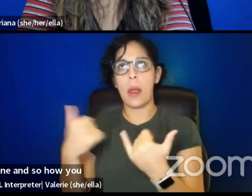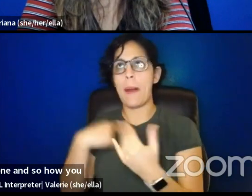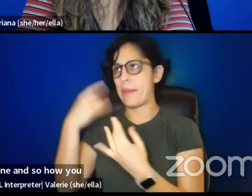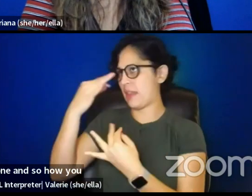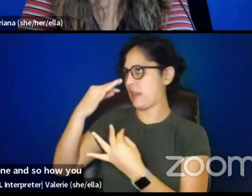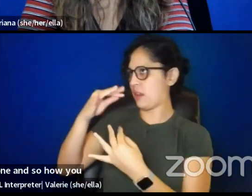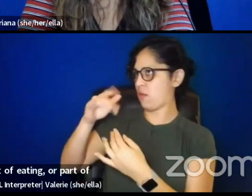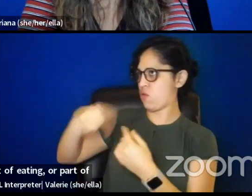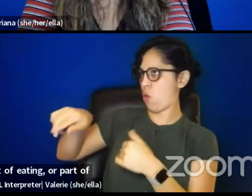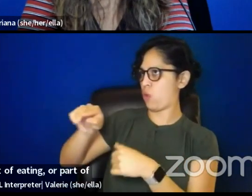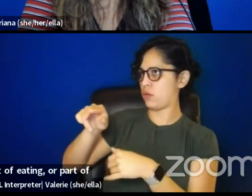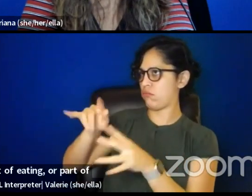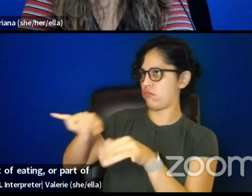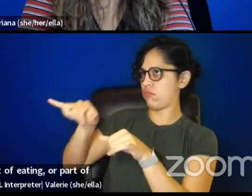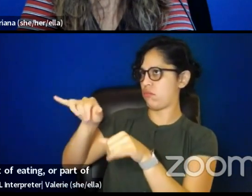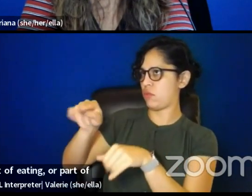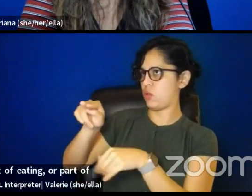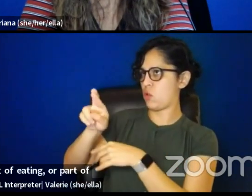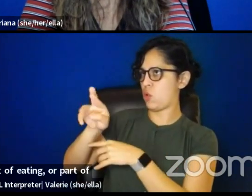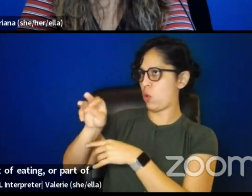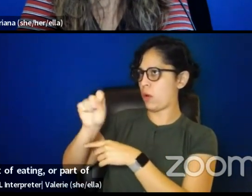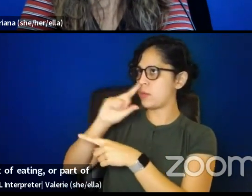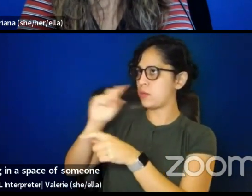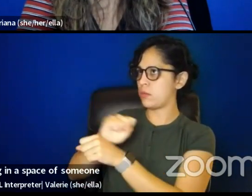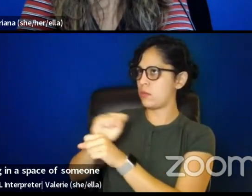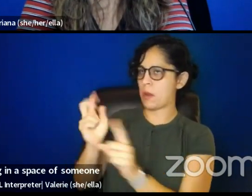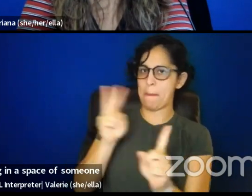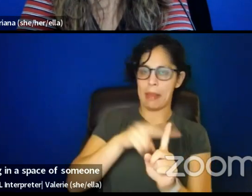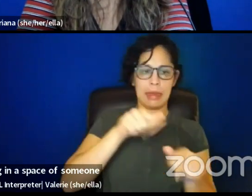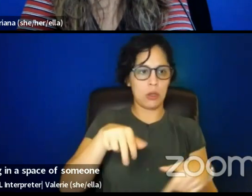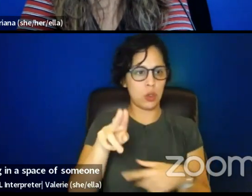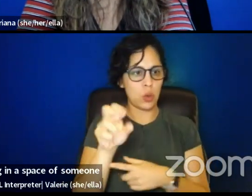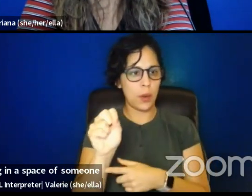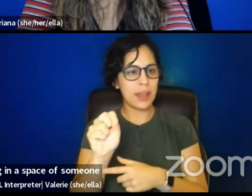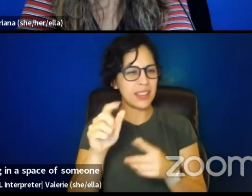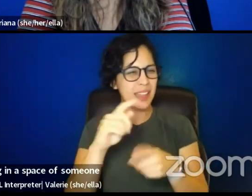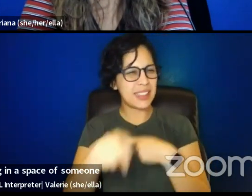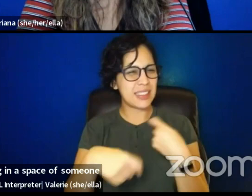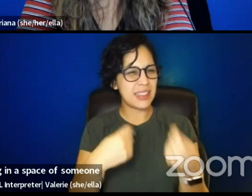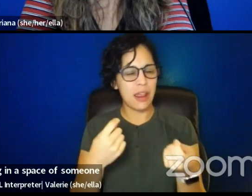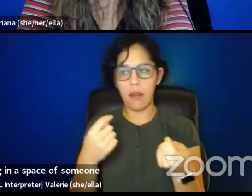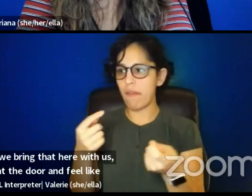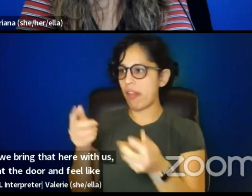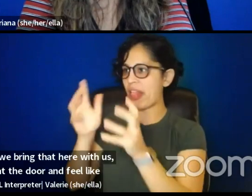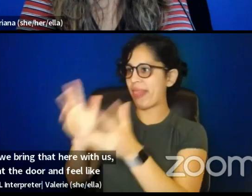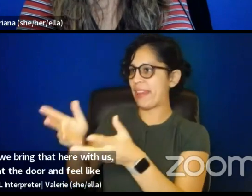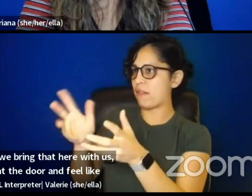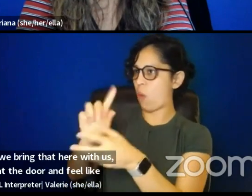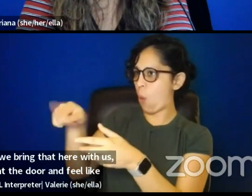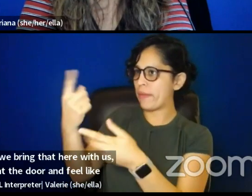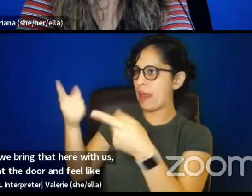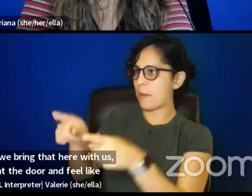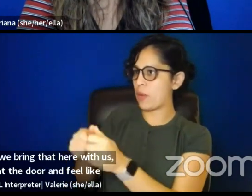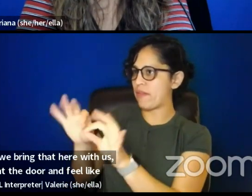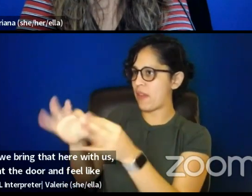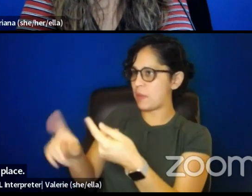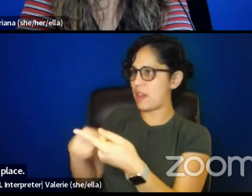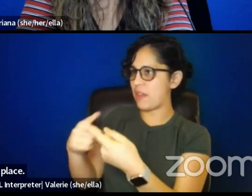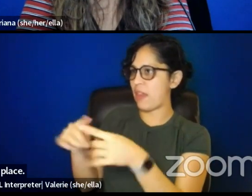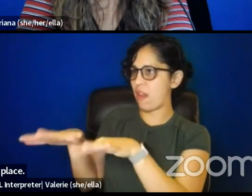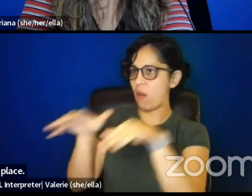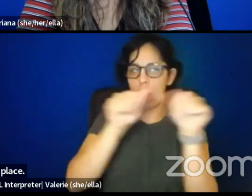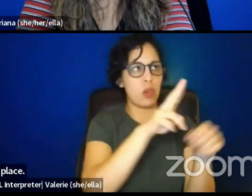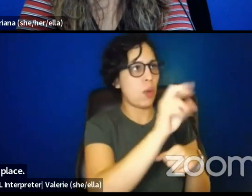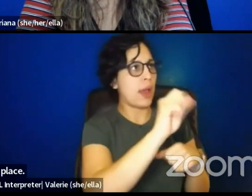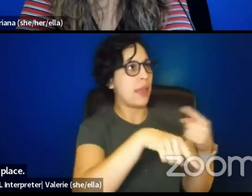us instead of having to leave it at the door and feel like it's strange or out of place. So I, I loved that thought and that question.